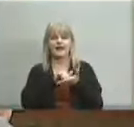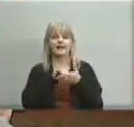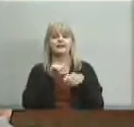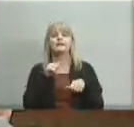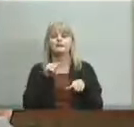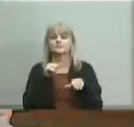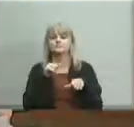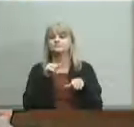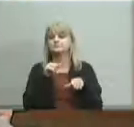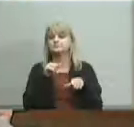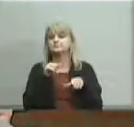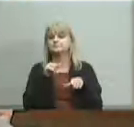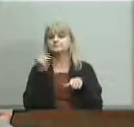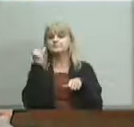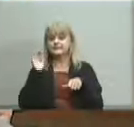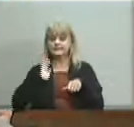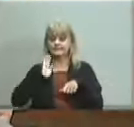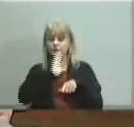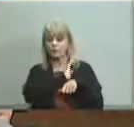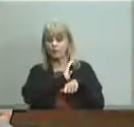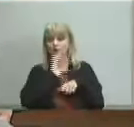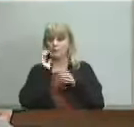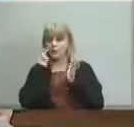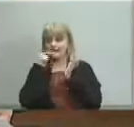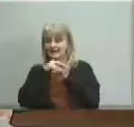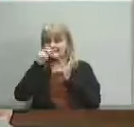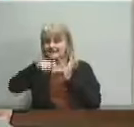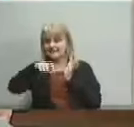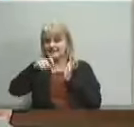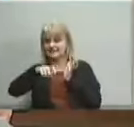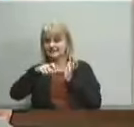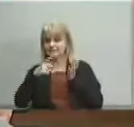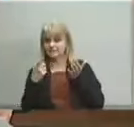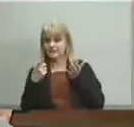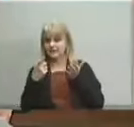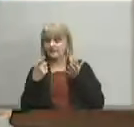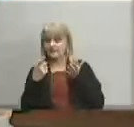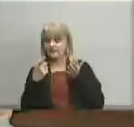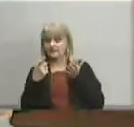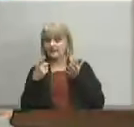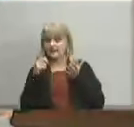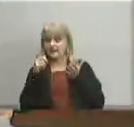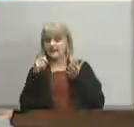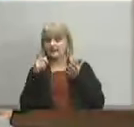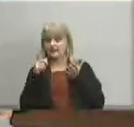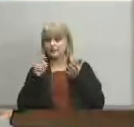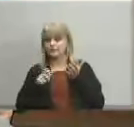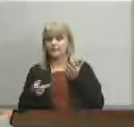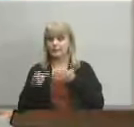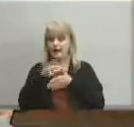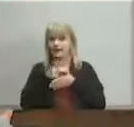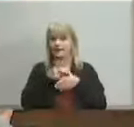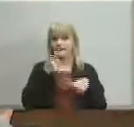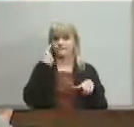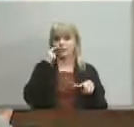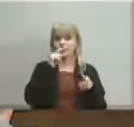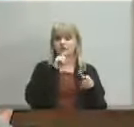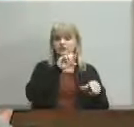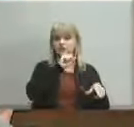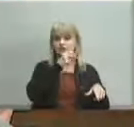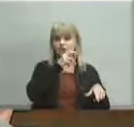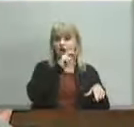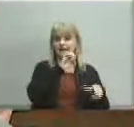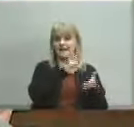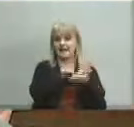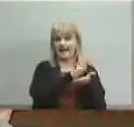staff if the board also recognizes this need it seems to me that it would be a priority not only for the academy at shawnee but also